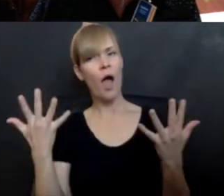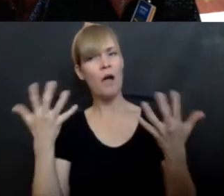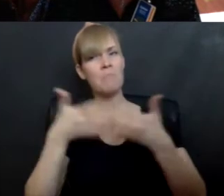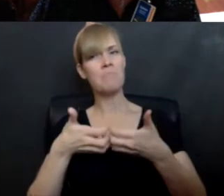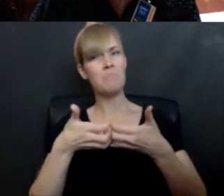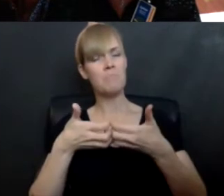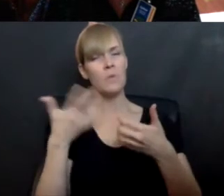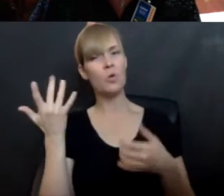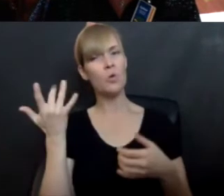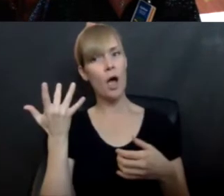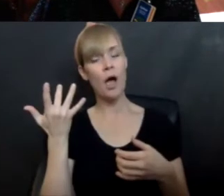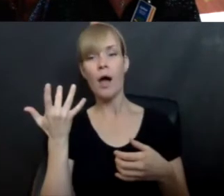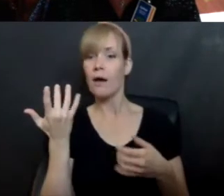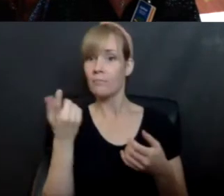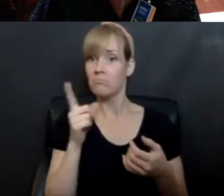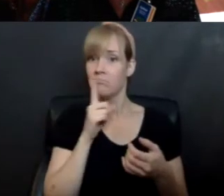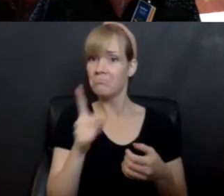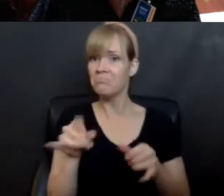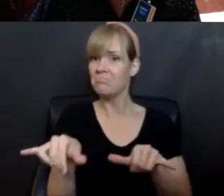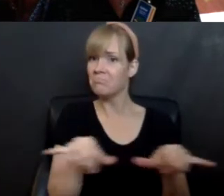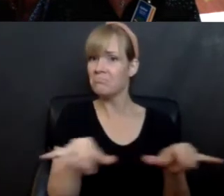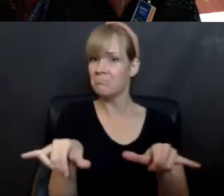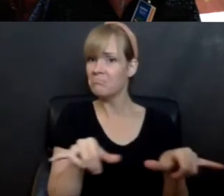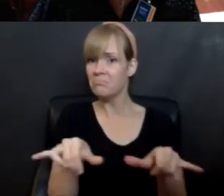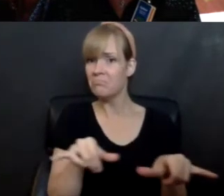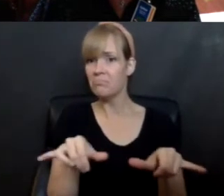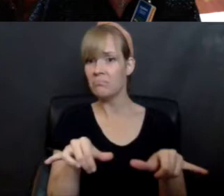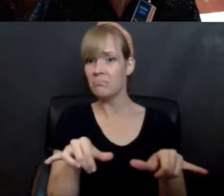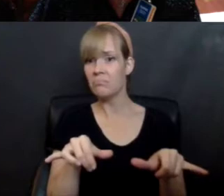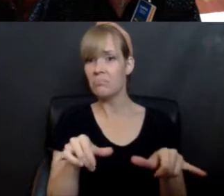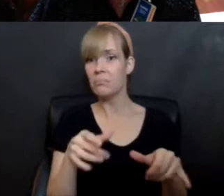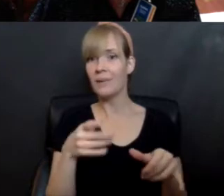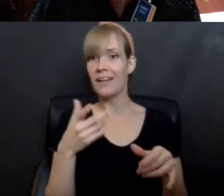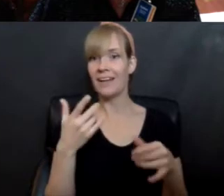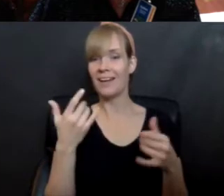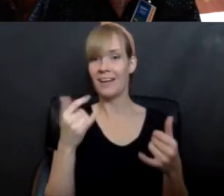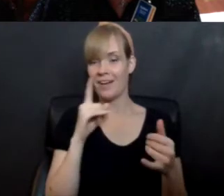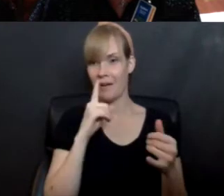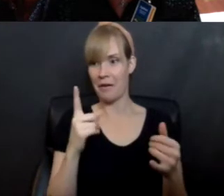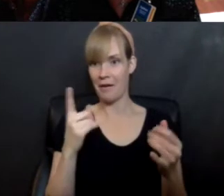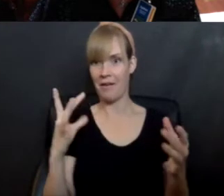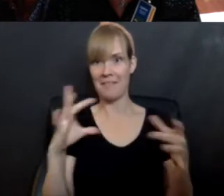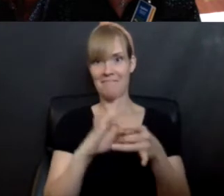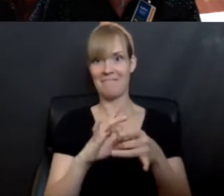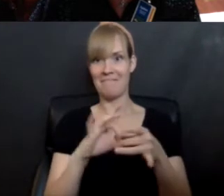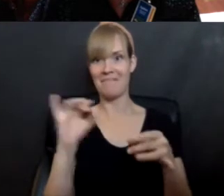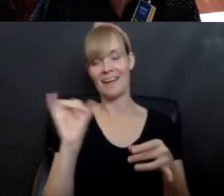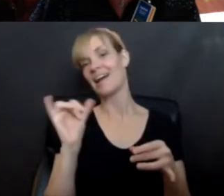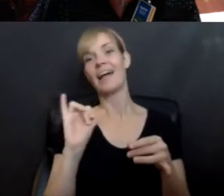Because they're really two sides of the same coin. Now they're two sides of the same book. Right? So